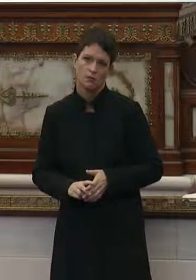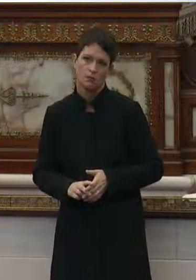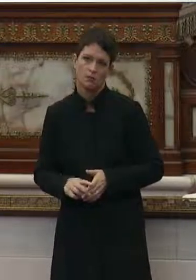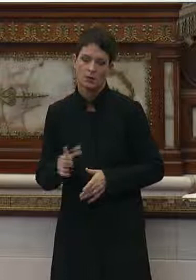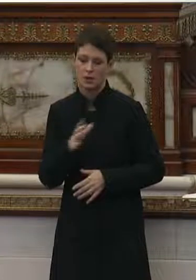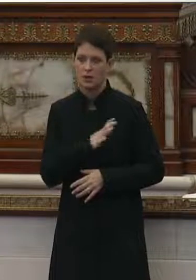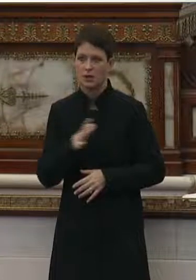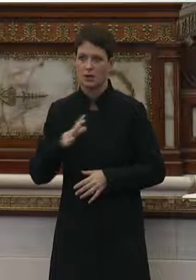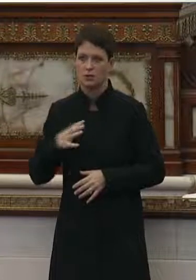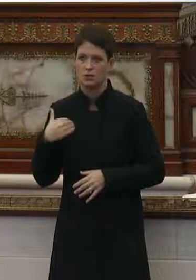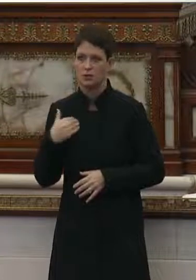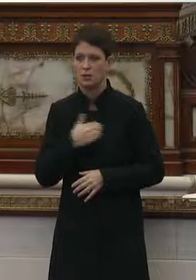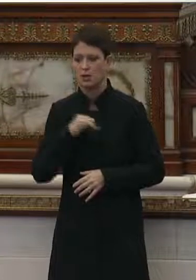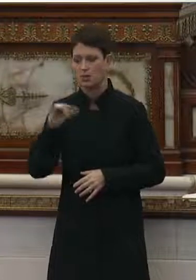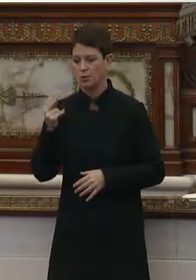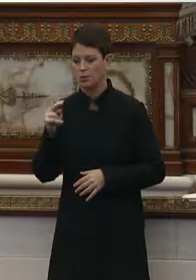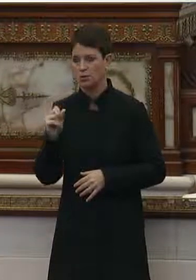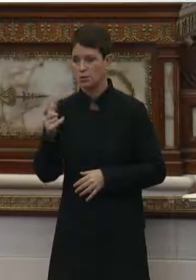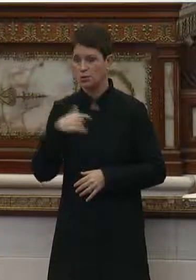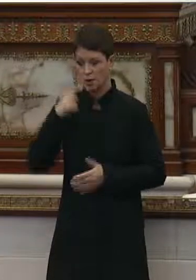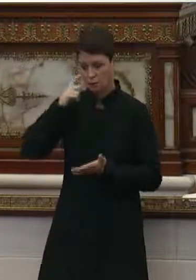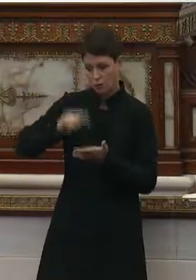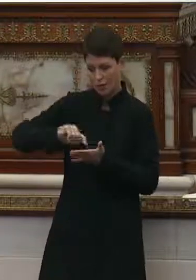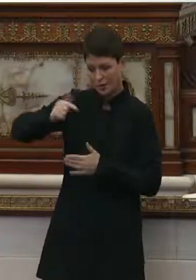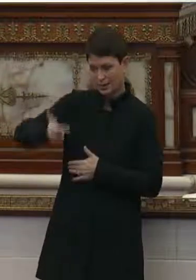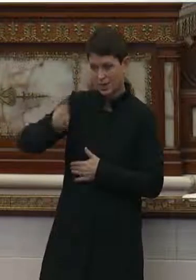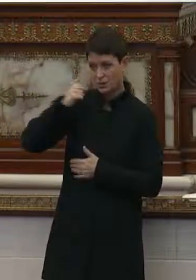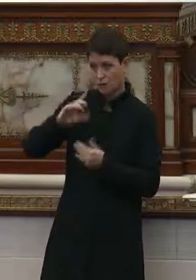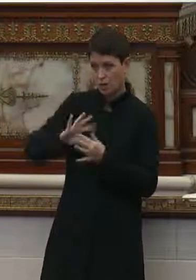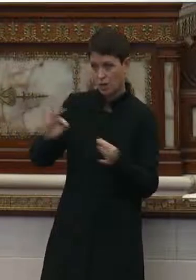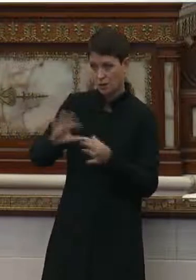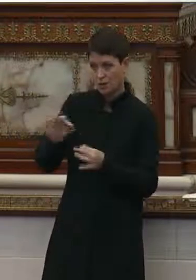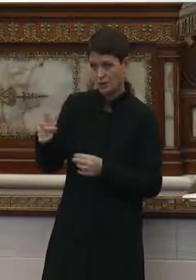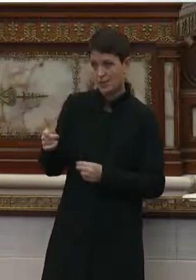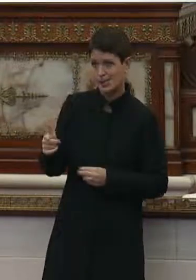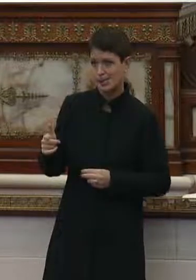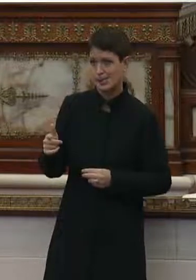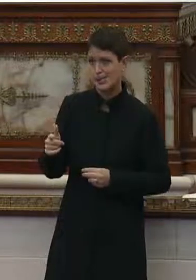Council Member Jones, did you want to be recognized for a statement?